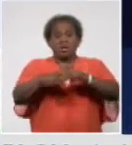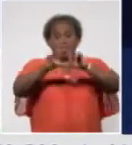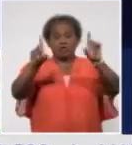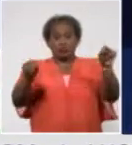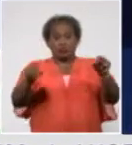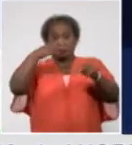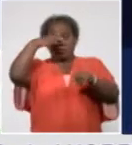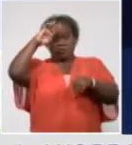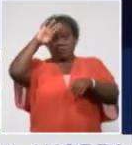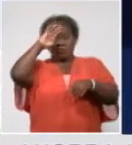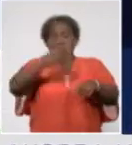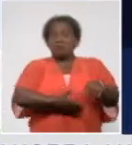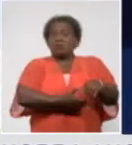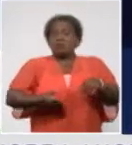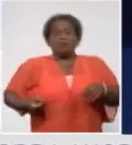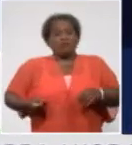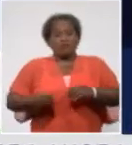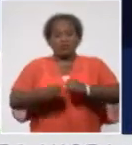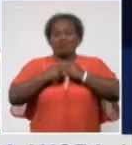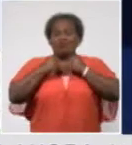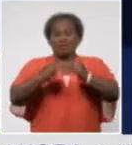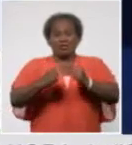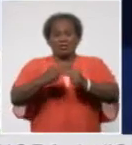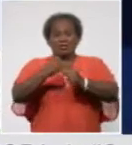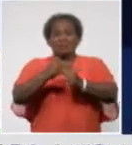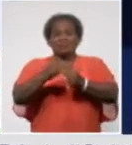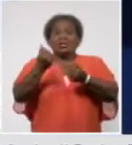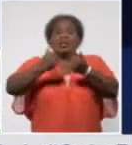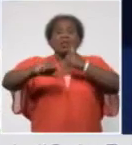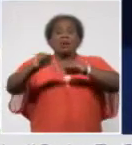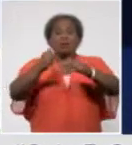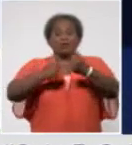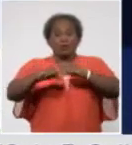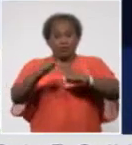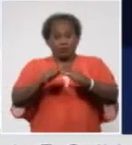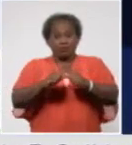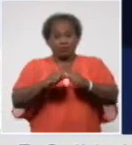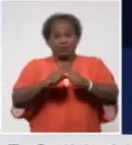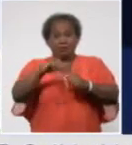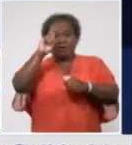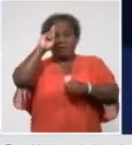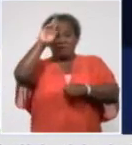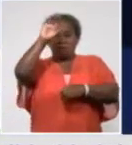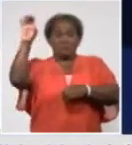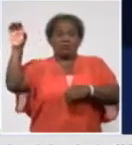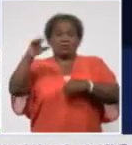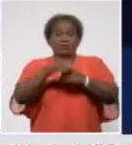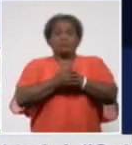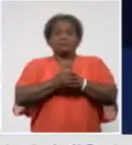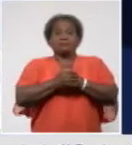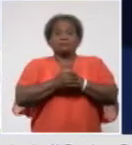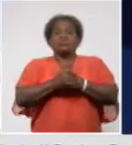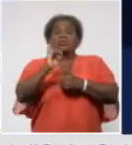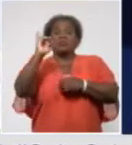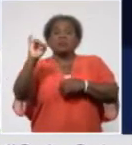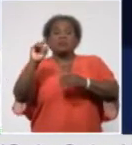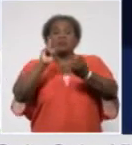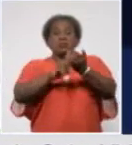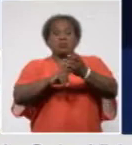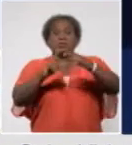3,033 of the samples were processed at the Pedro Curri Tropical Medicine